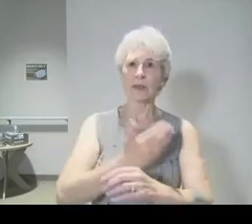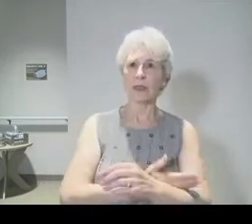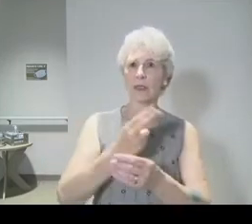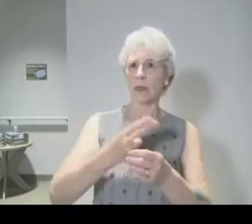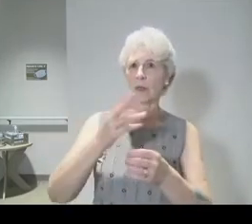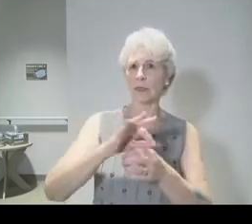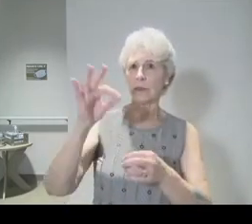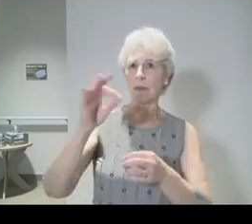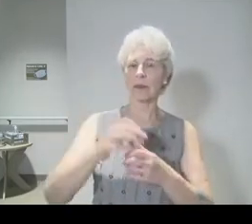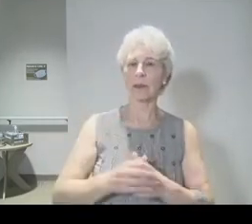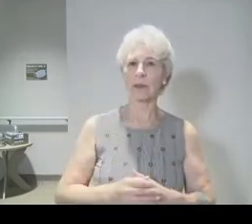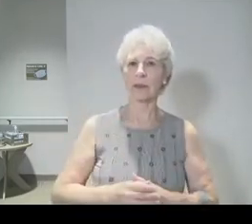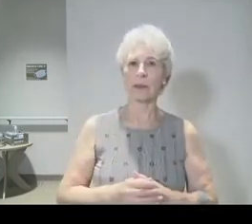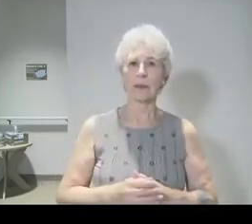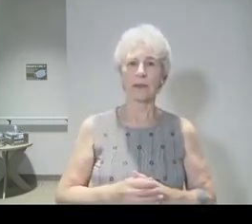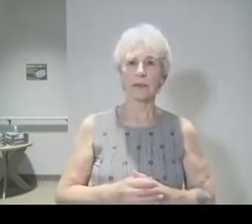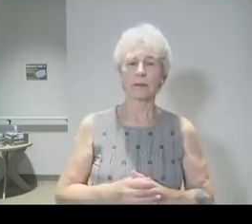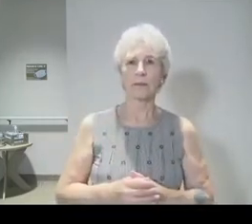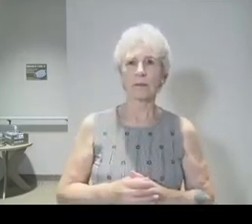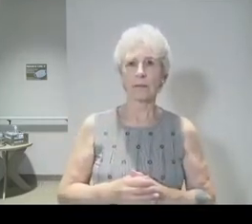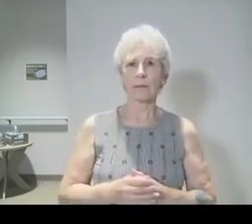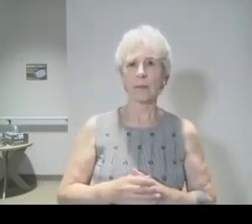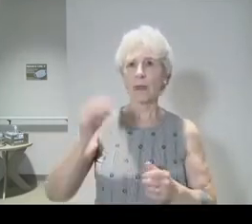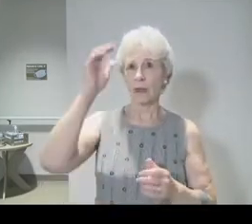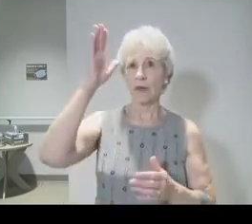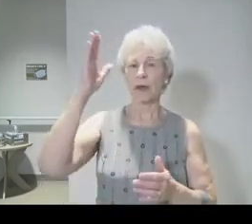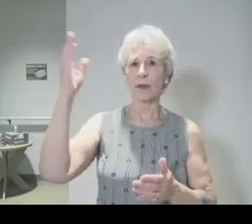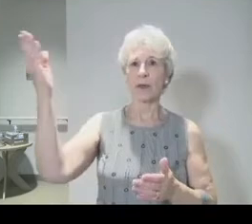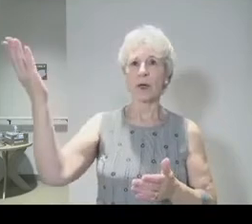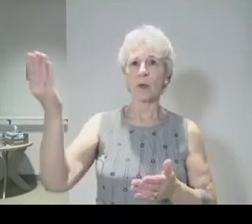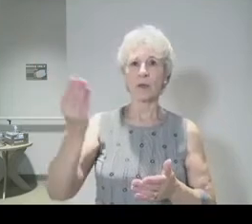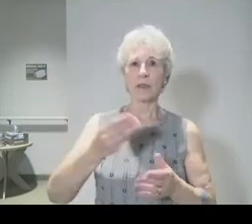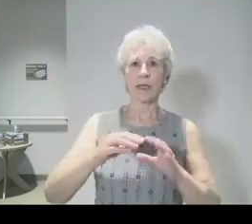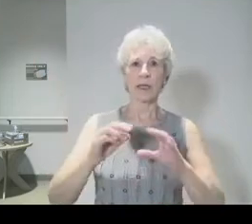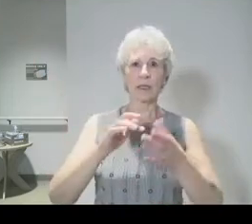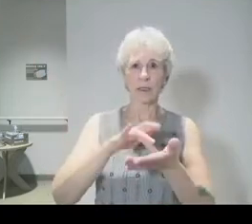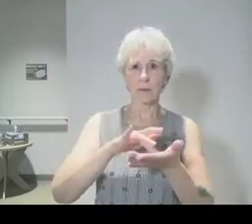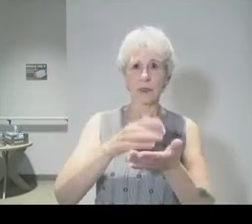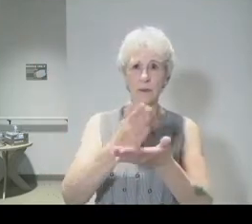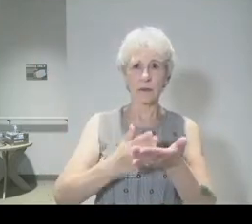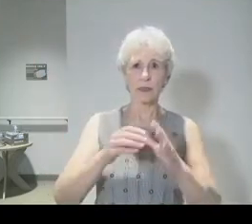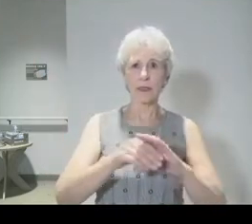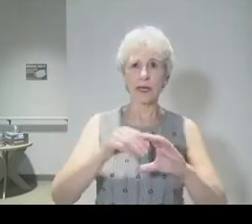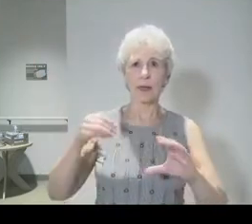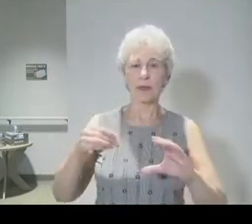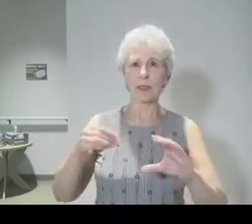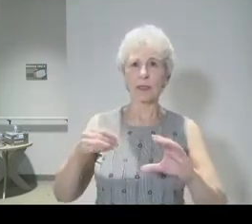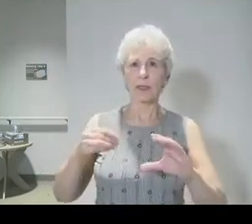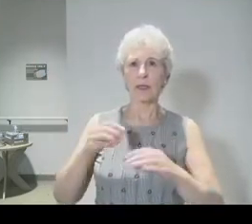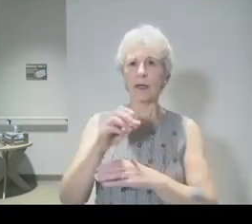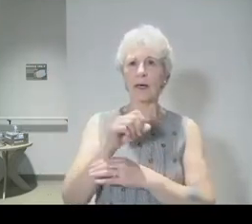Holy Spirit. And at this point, the Father would take the middle one out. And it was called the